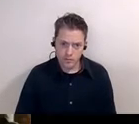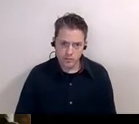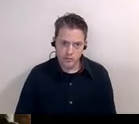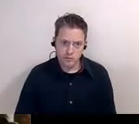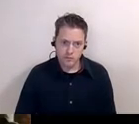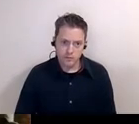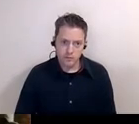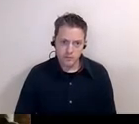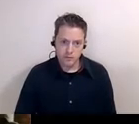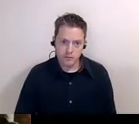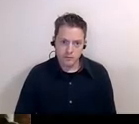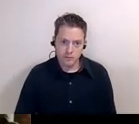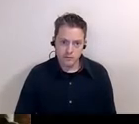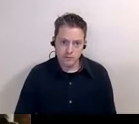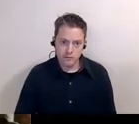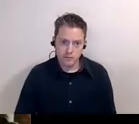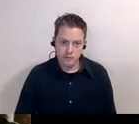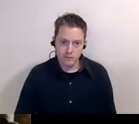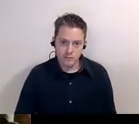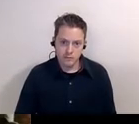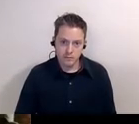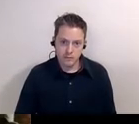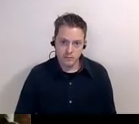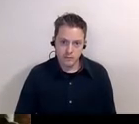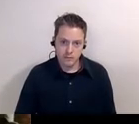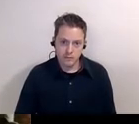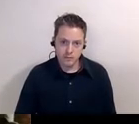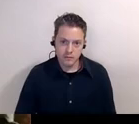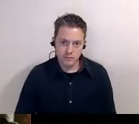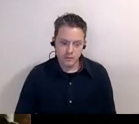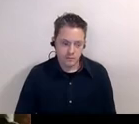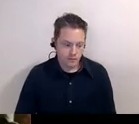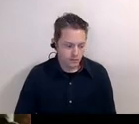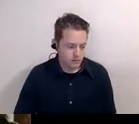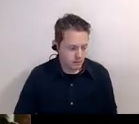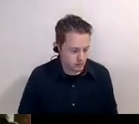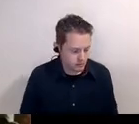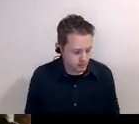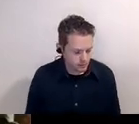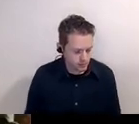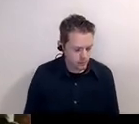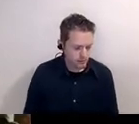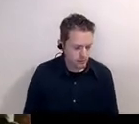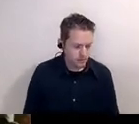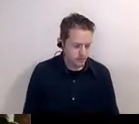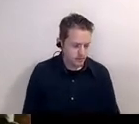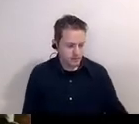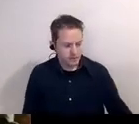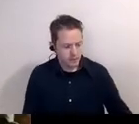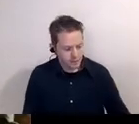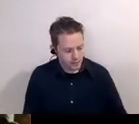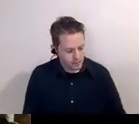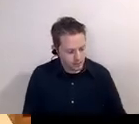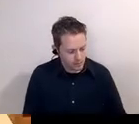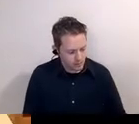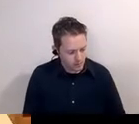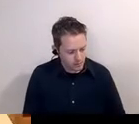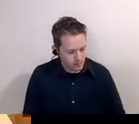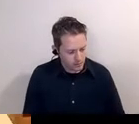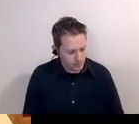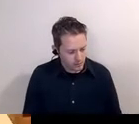if want to do that okay otherwise so um okay i'll just let the people know on facebook all right